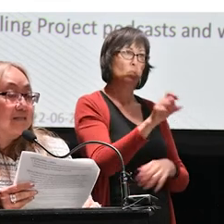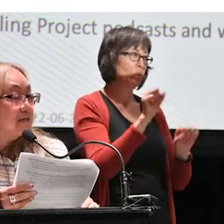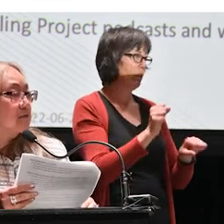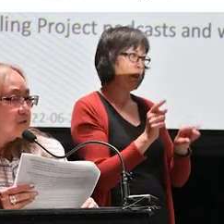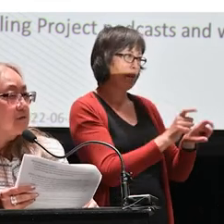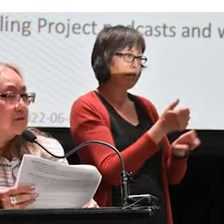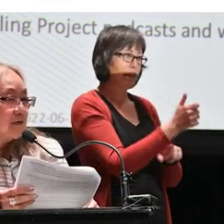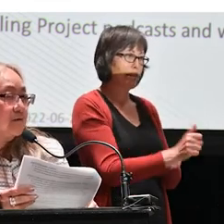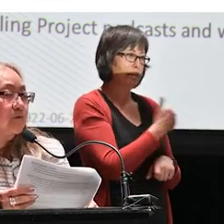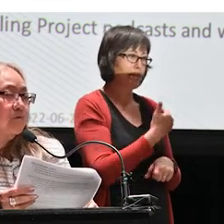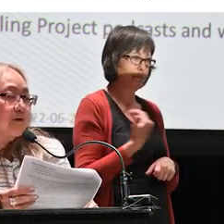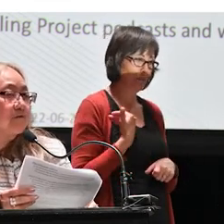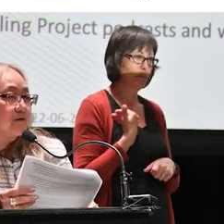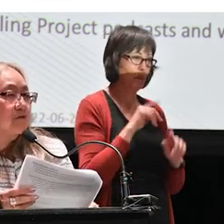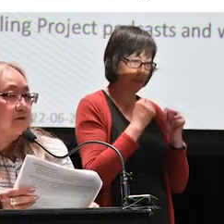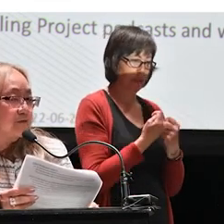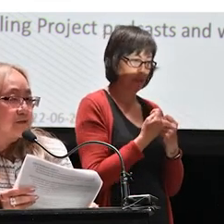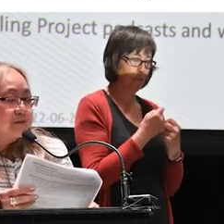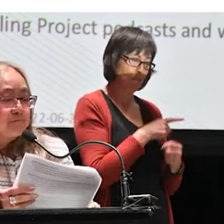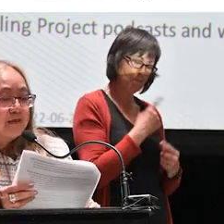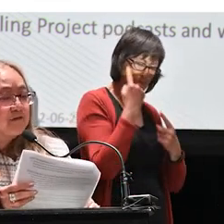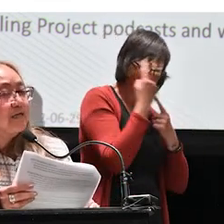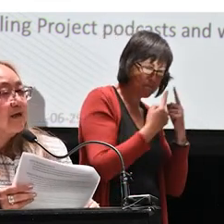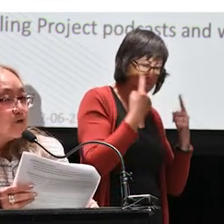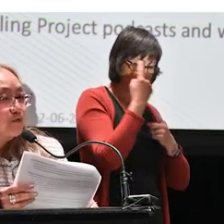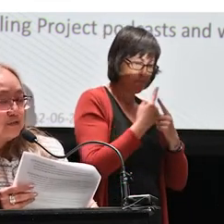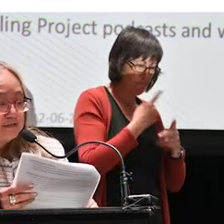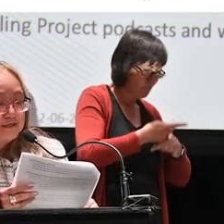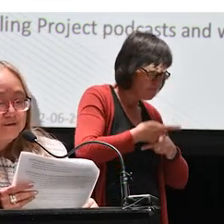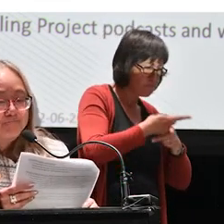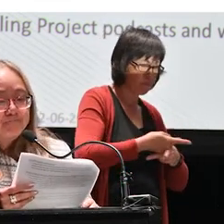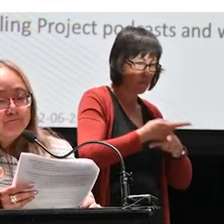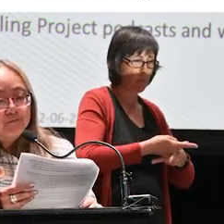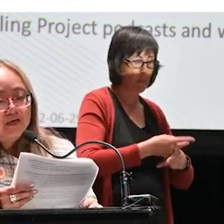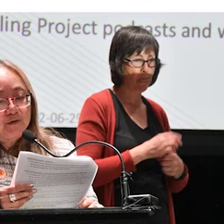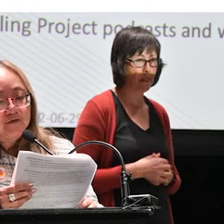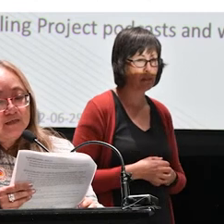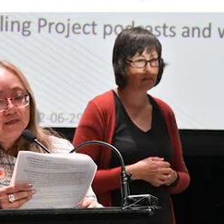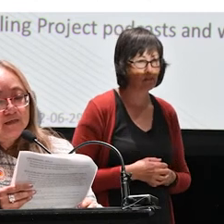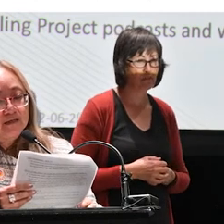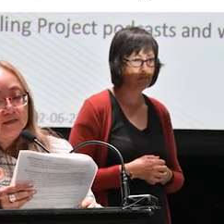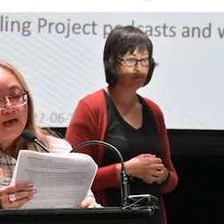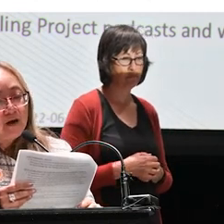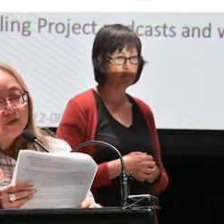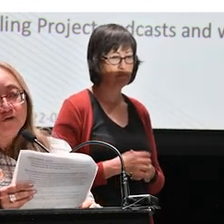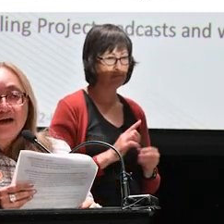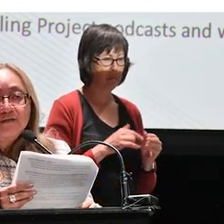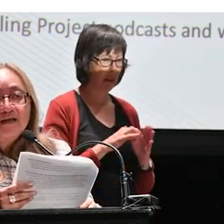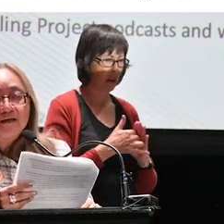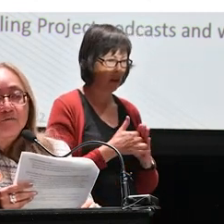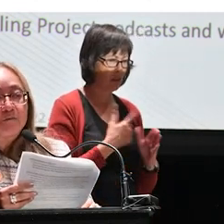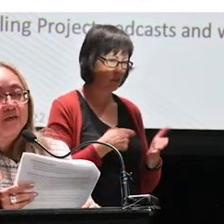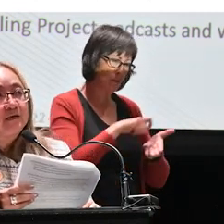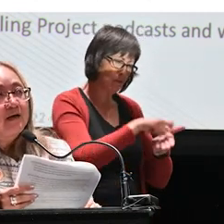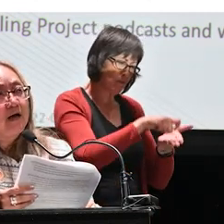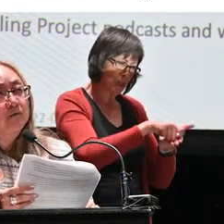about that. It's taken us a really long time. We were very, very thoughtful and very careful about how we crafted